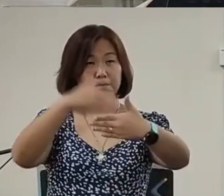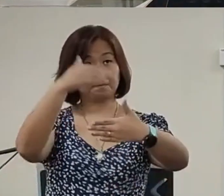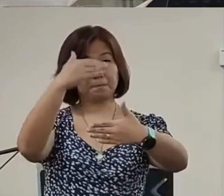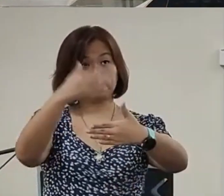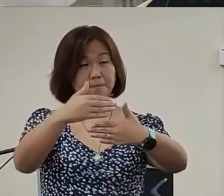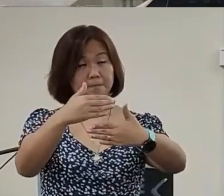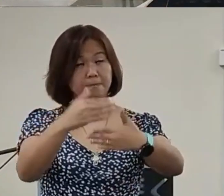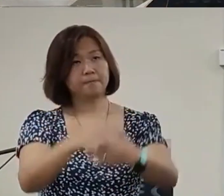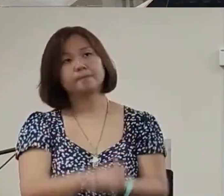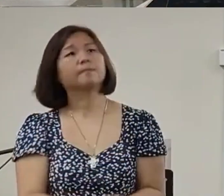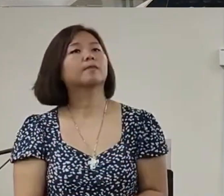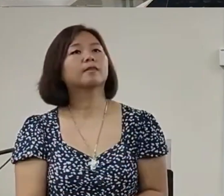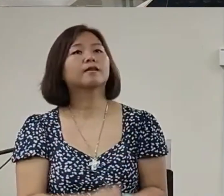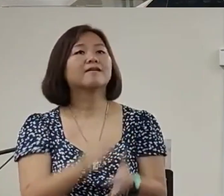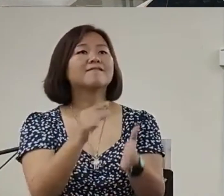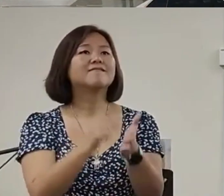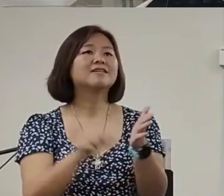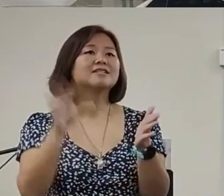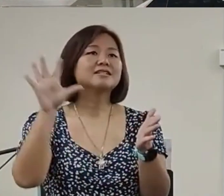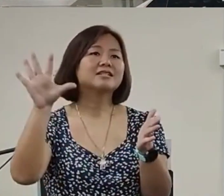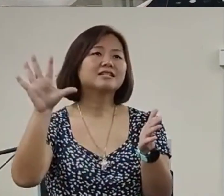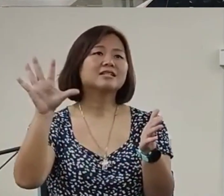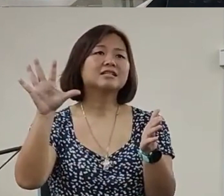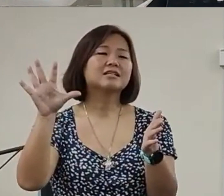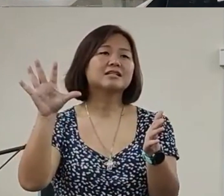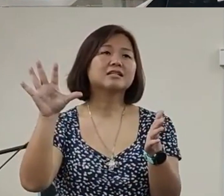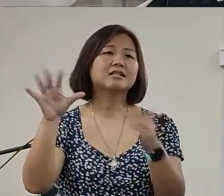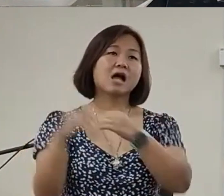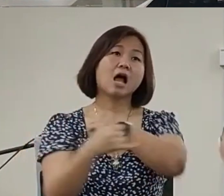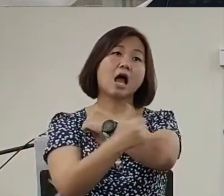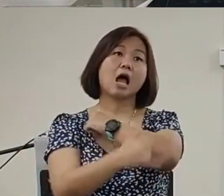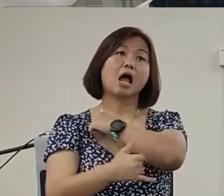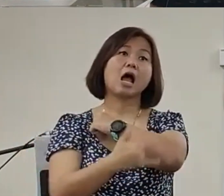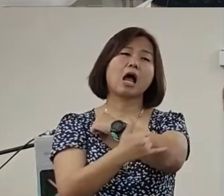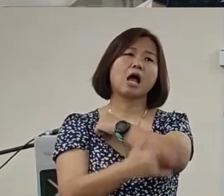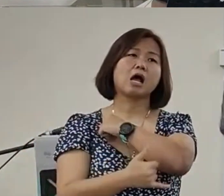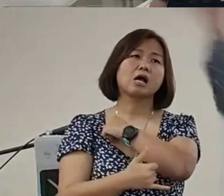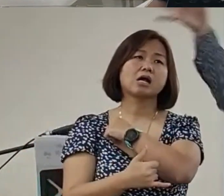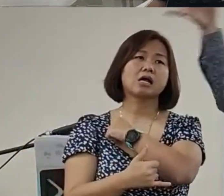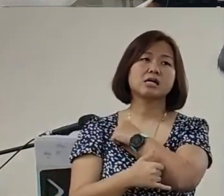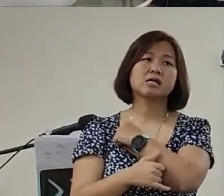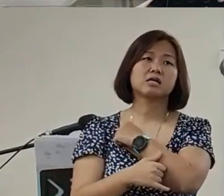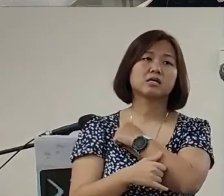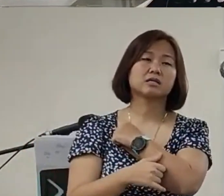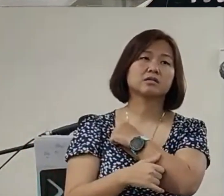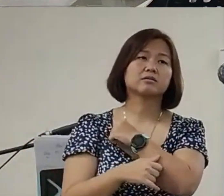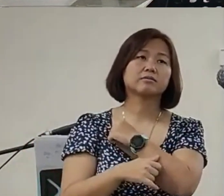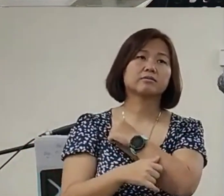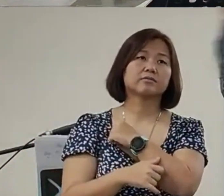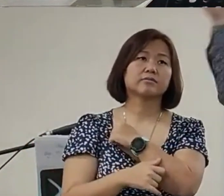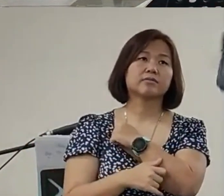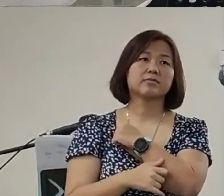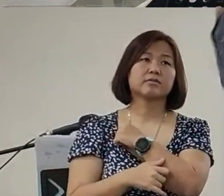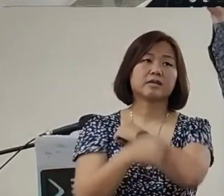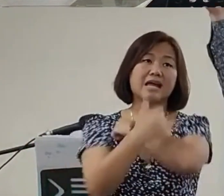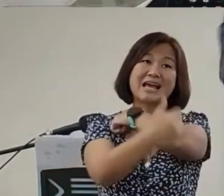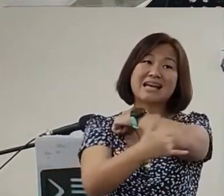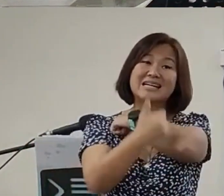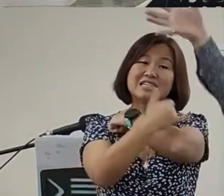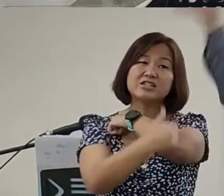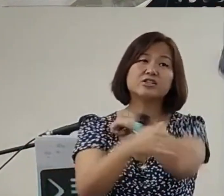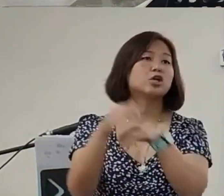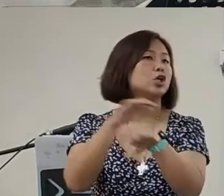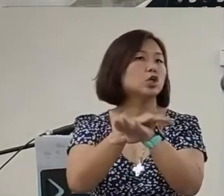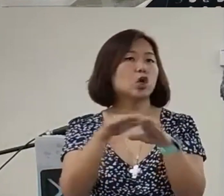few versesverse 5For allthe coastlandsCostlands are speaking about nationsthat it's pagan nations